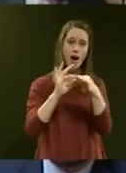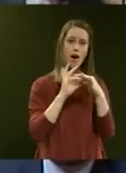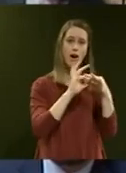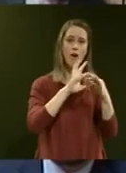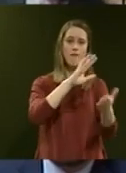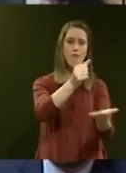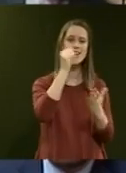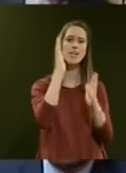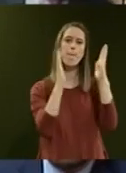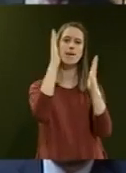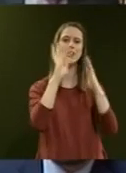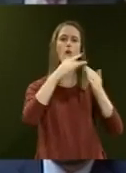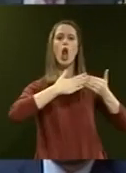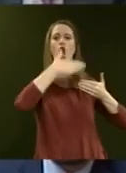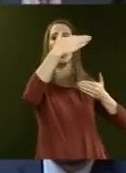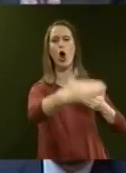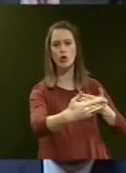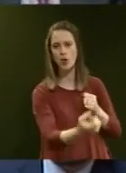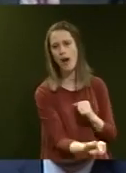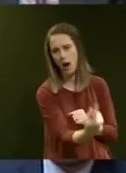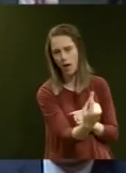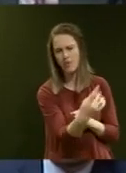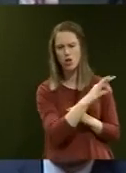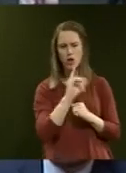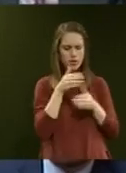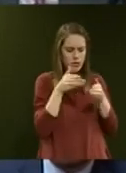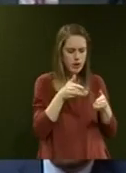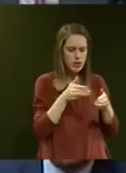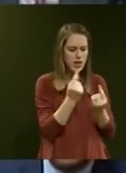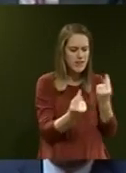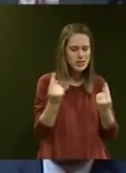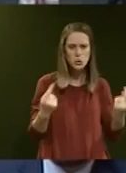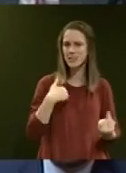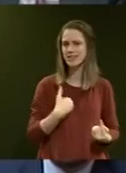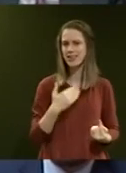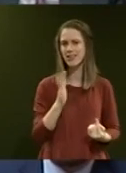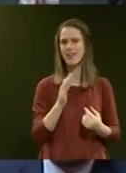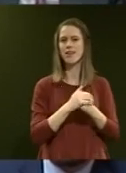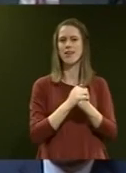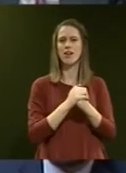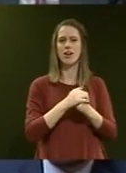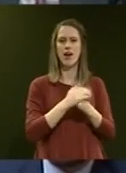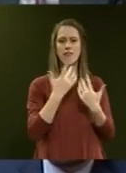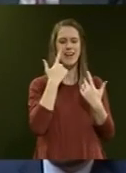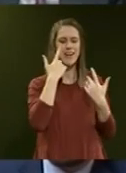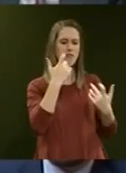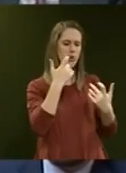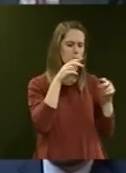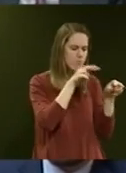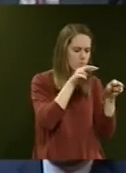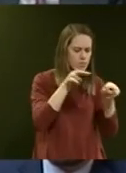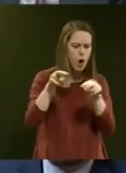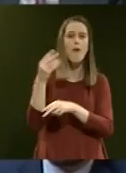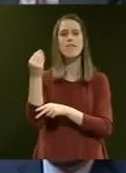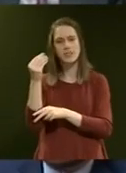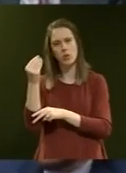funding bids aimed at those long-term outcomes rather than their individual needs. We will always have a careful and close eye on our